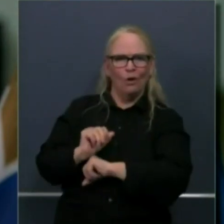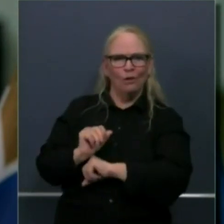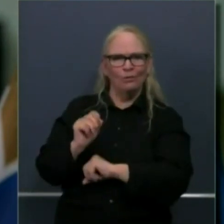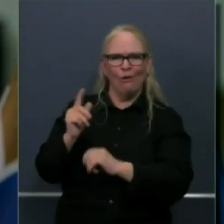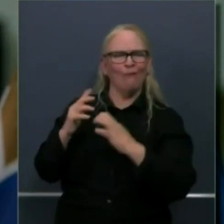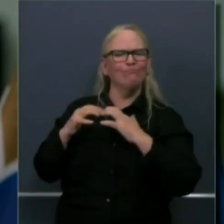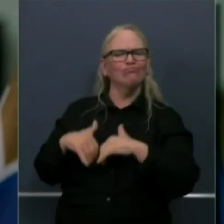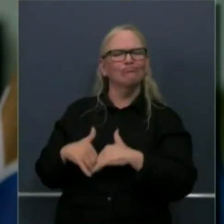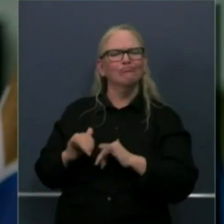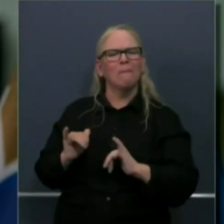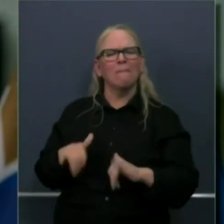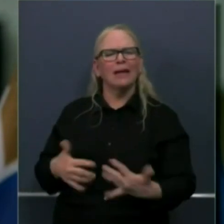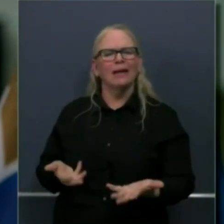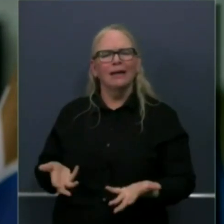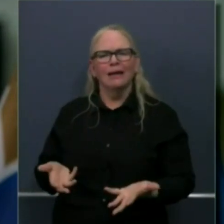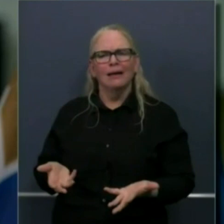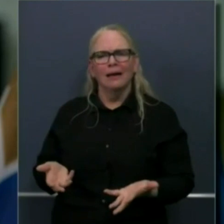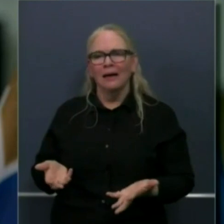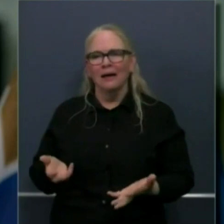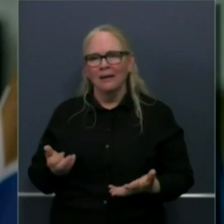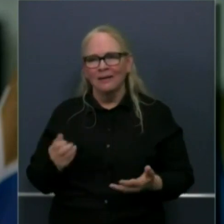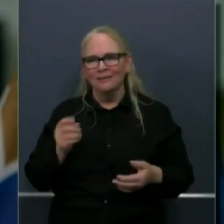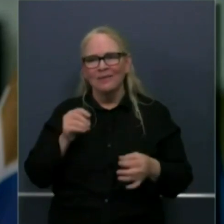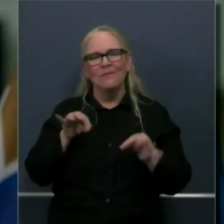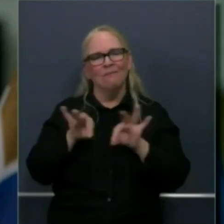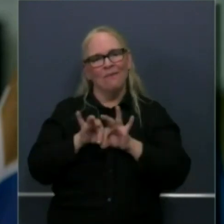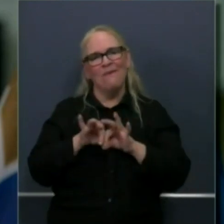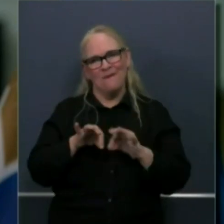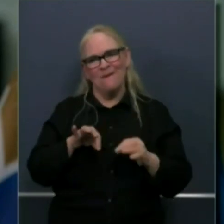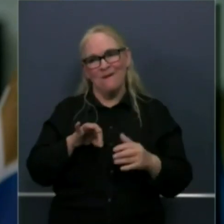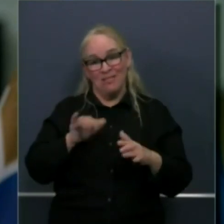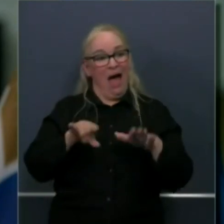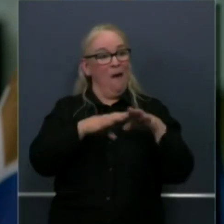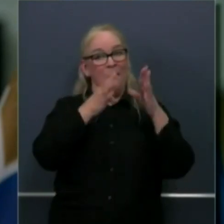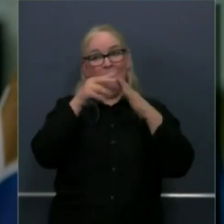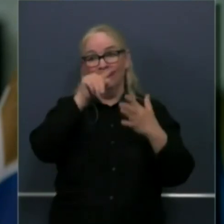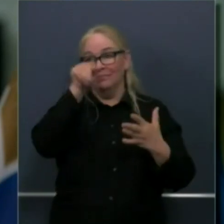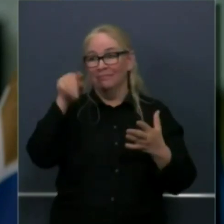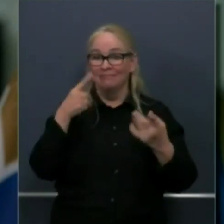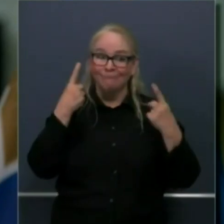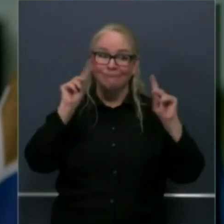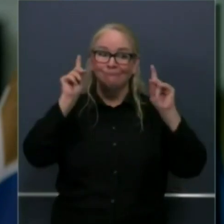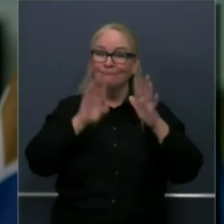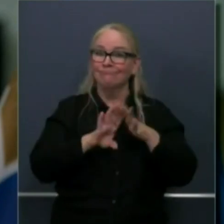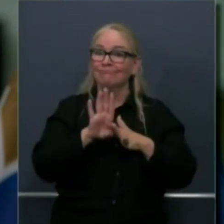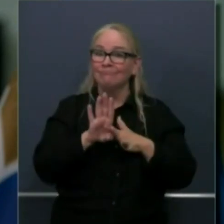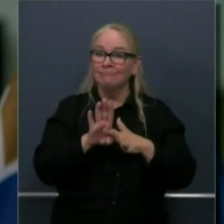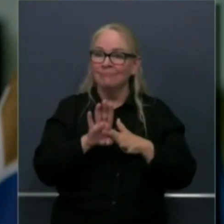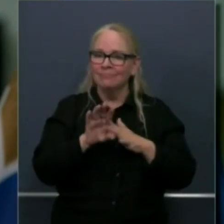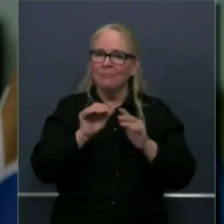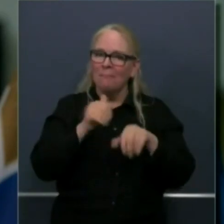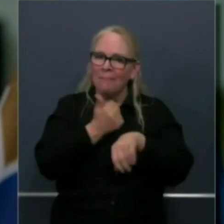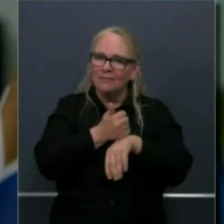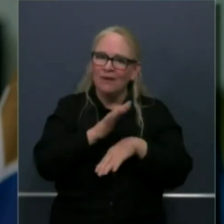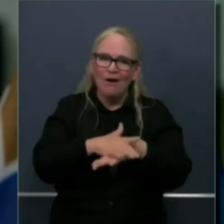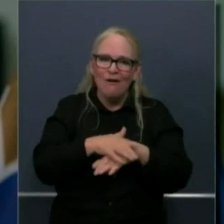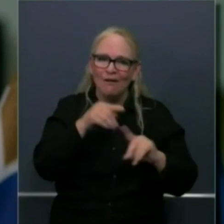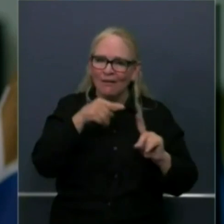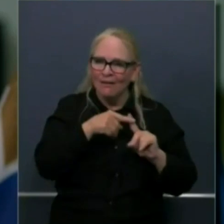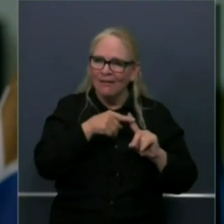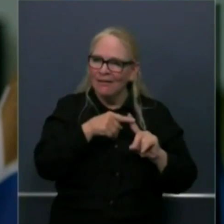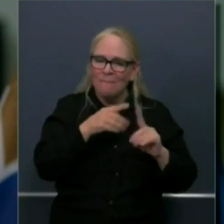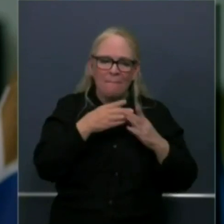foundational on a public health mindset. That's why I say I don't see the issue of economic opening and growth